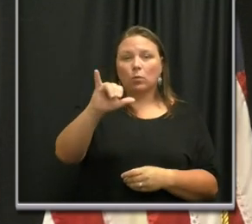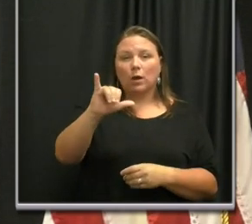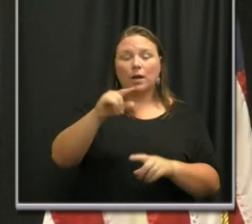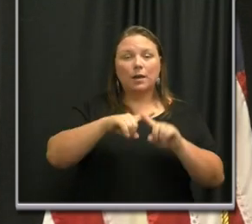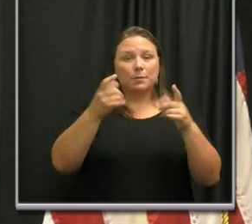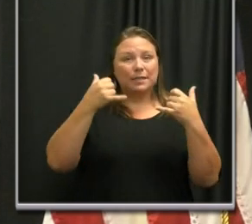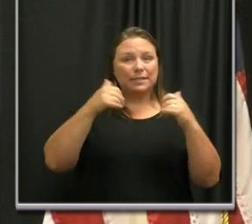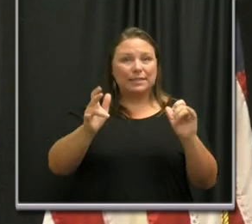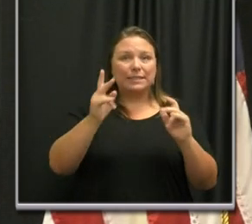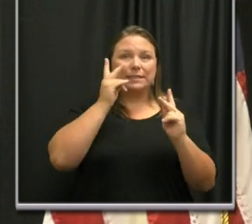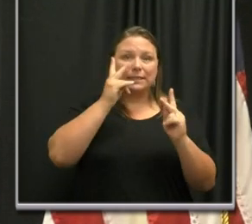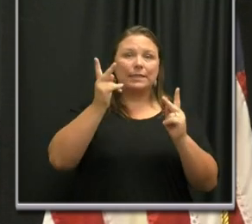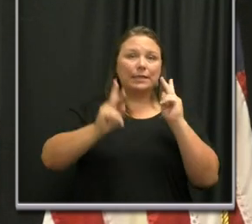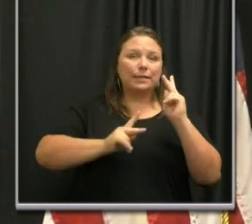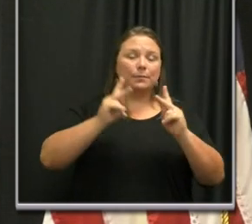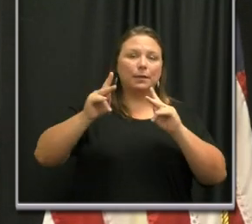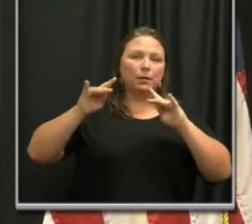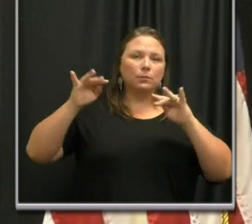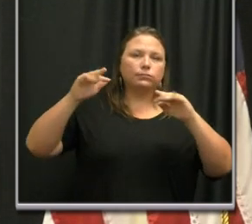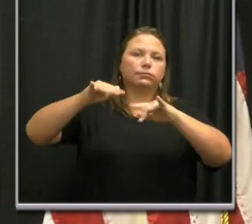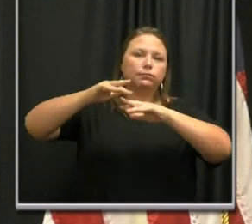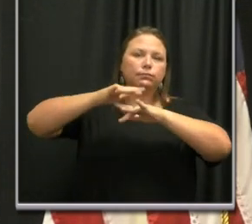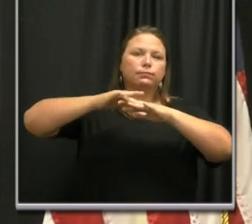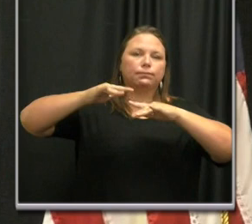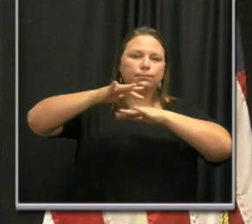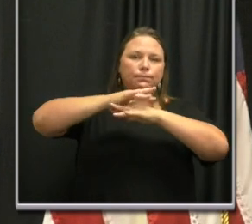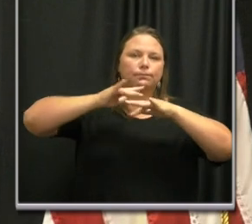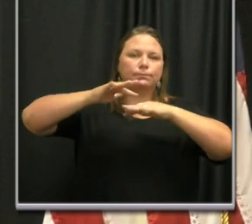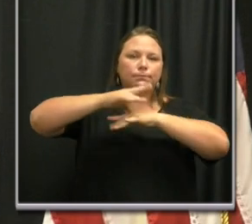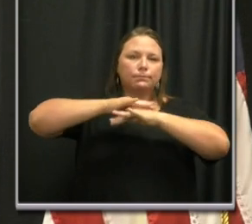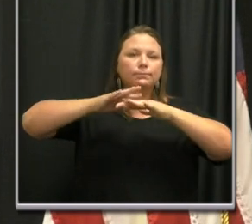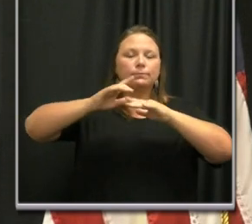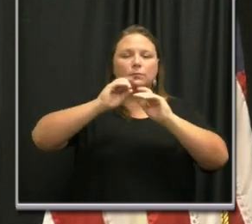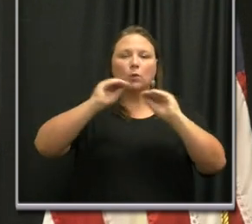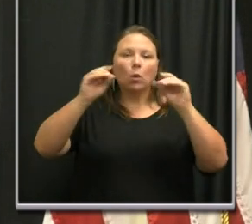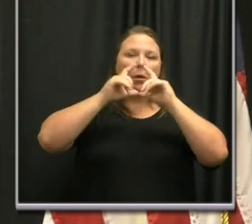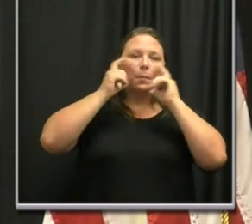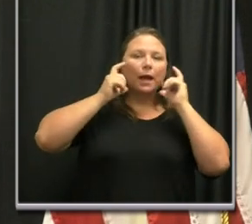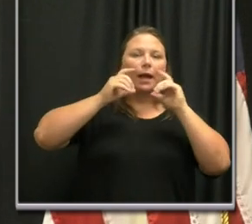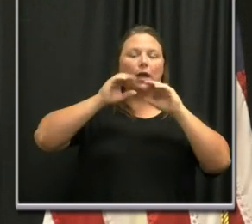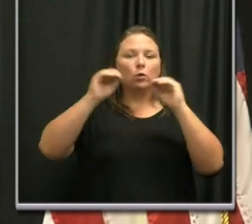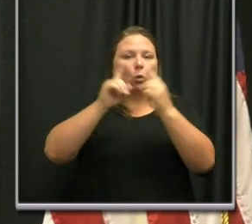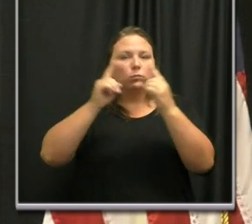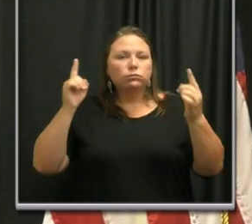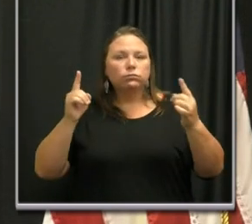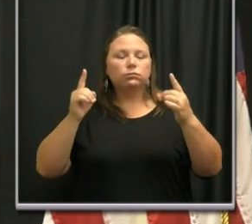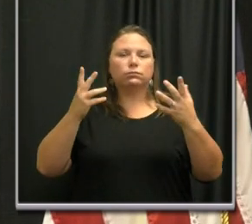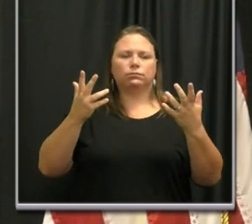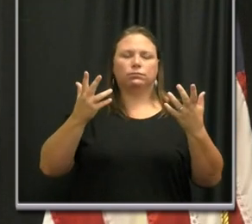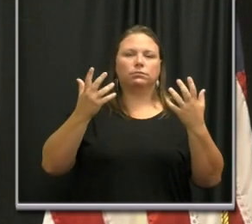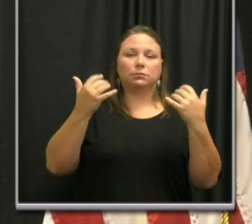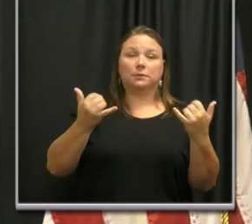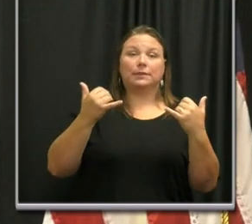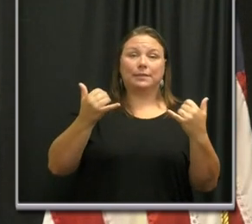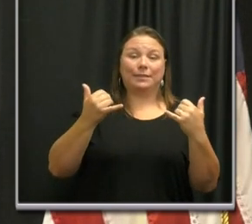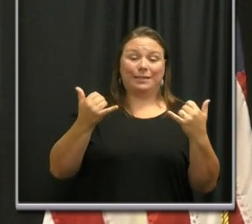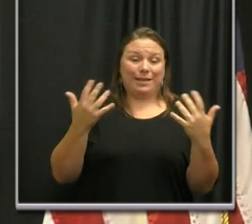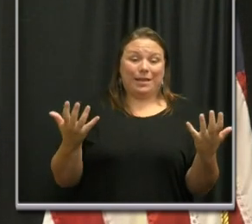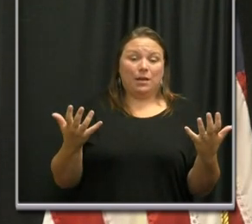we continue to see people gather, not social distance, not wearing masks as you've ordered, and is now